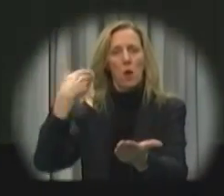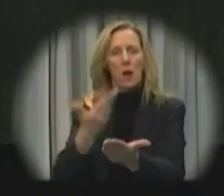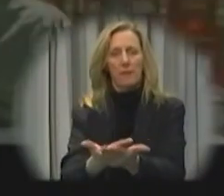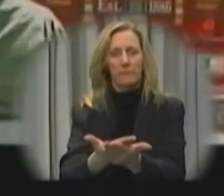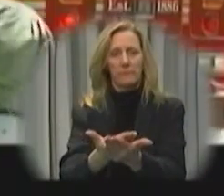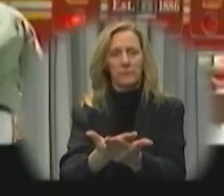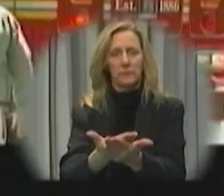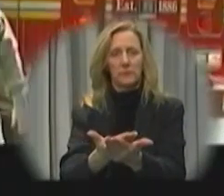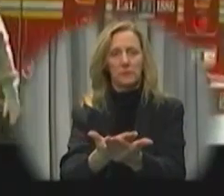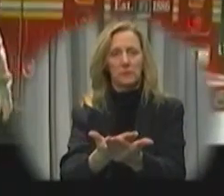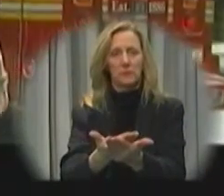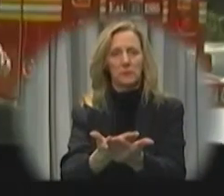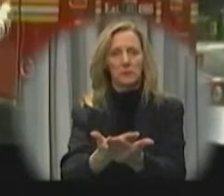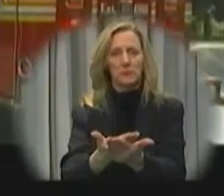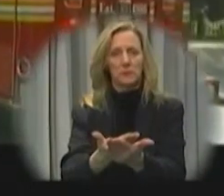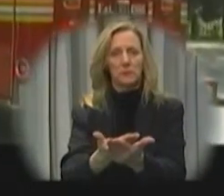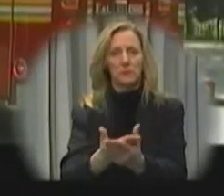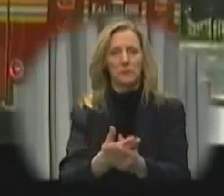arrives.